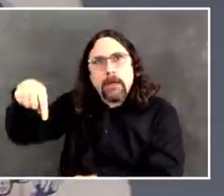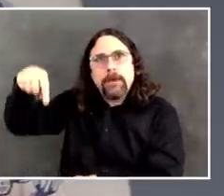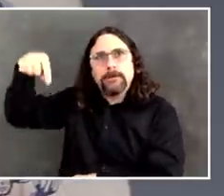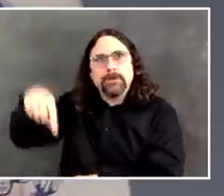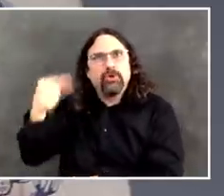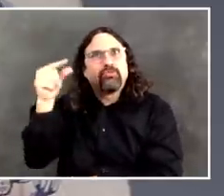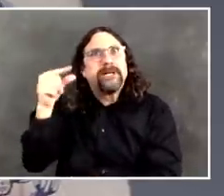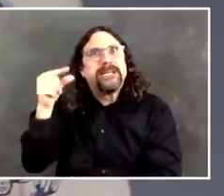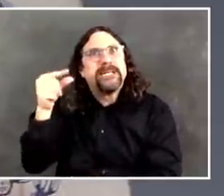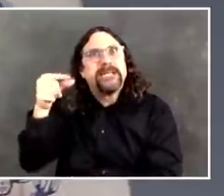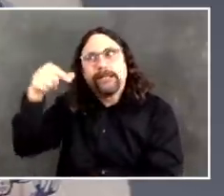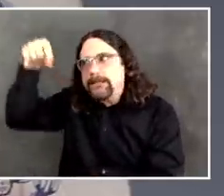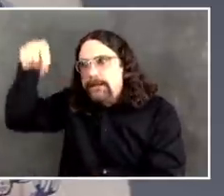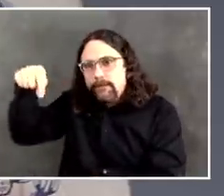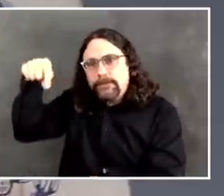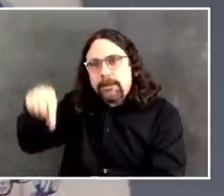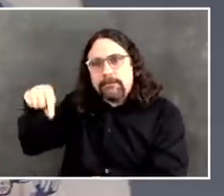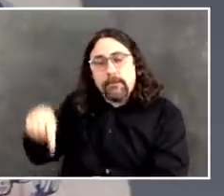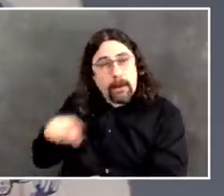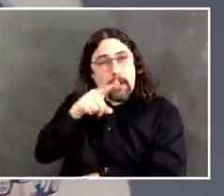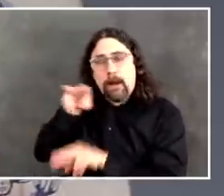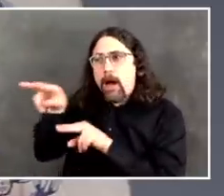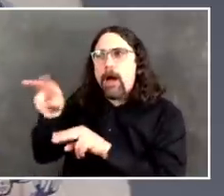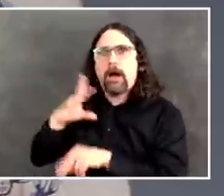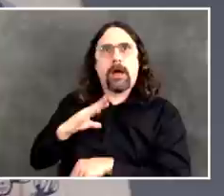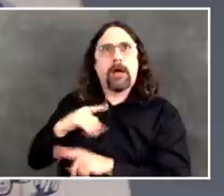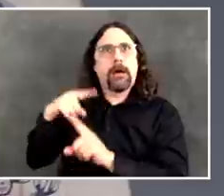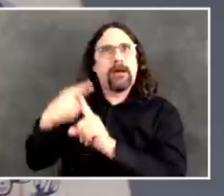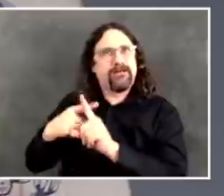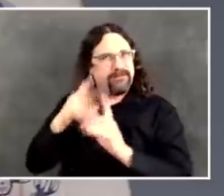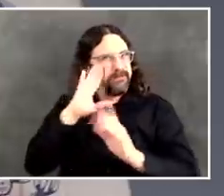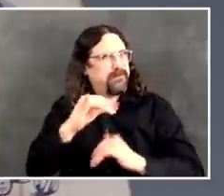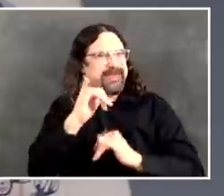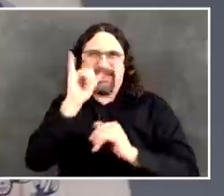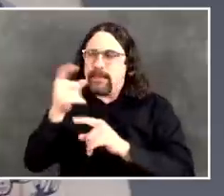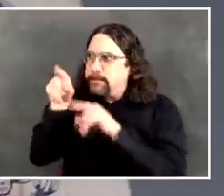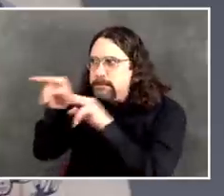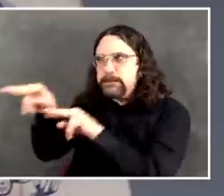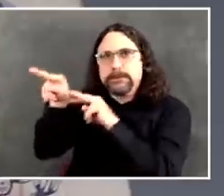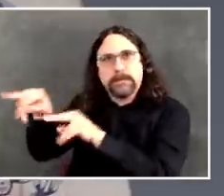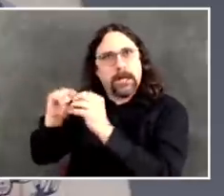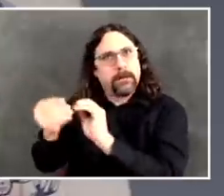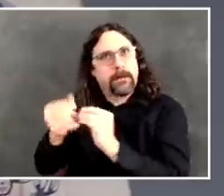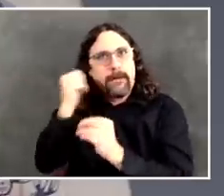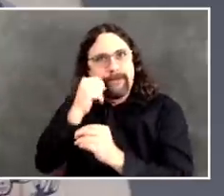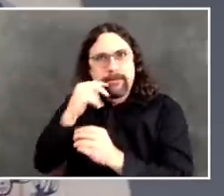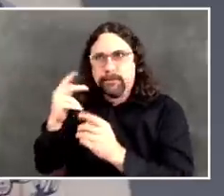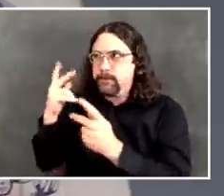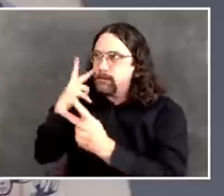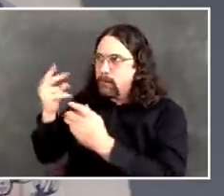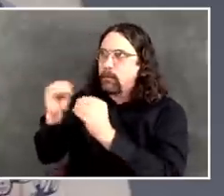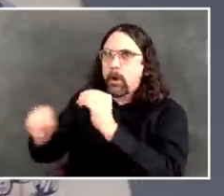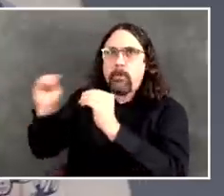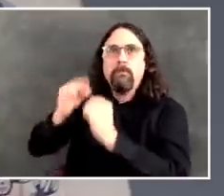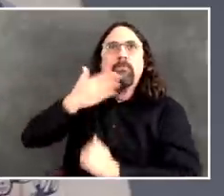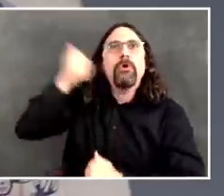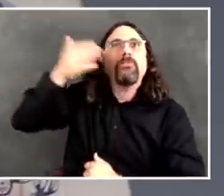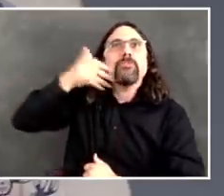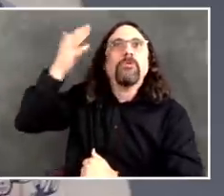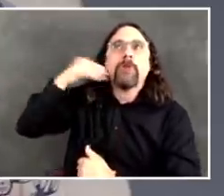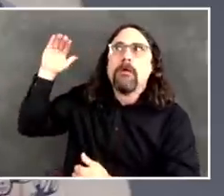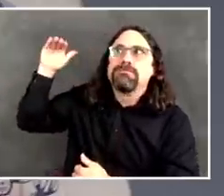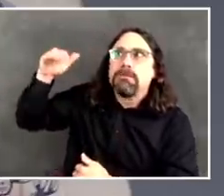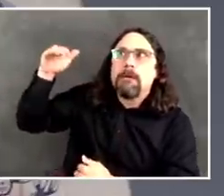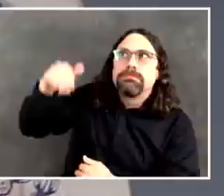And I'll tell you something people people might have felt defeated people might have felt overwhelmed instead New Yorkers just